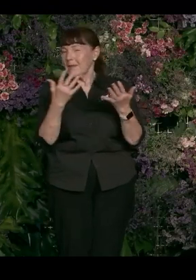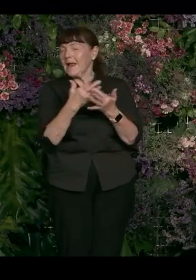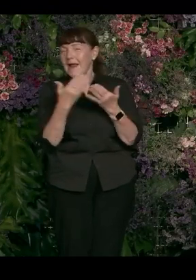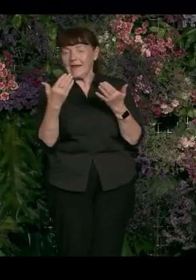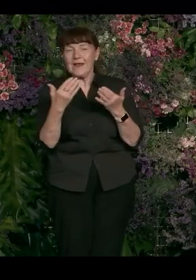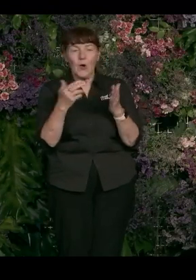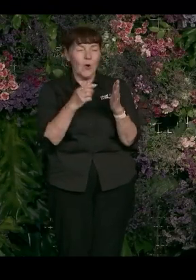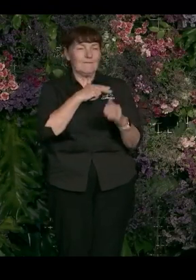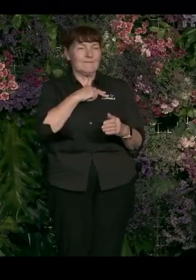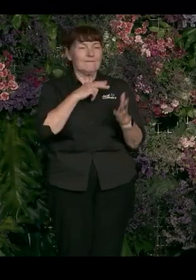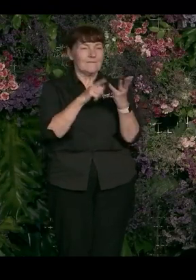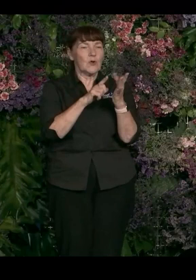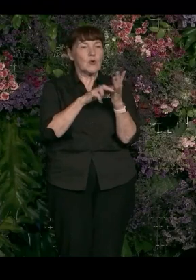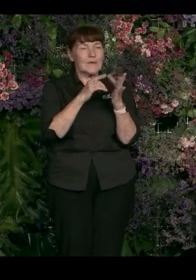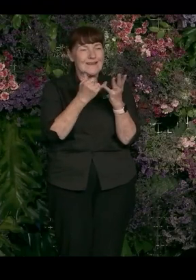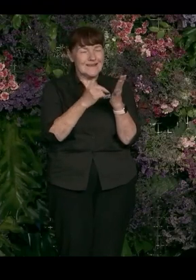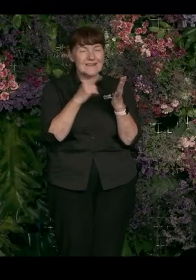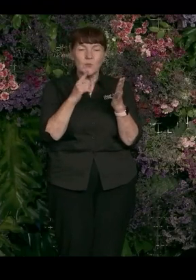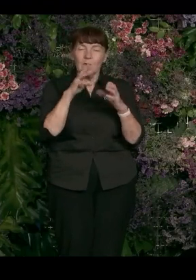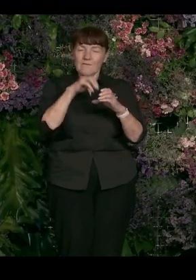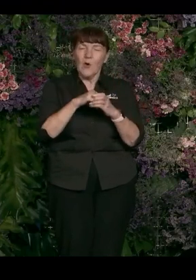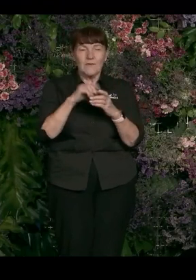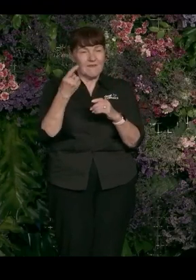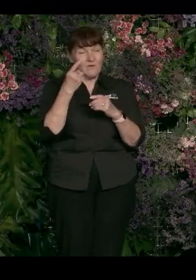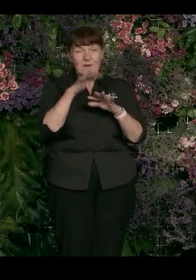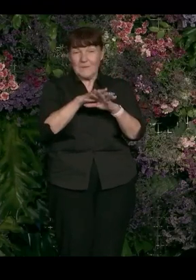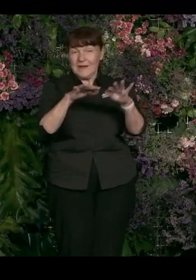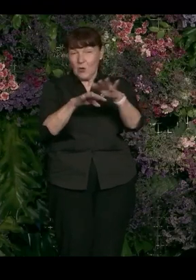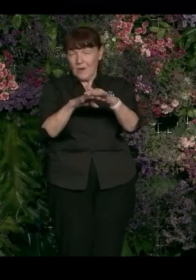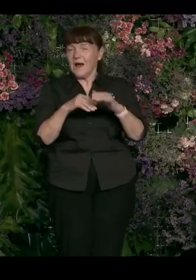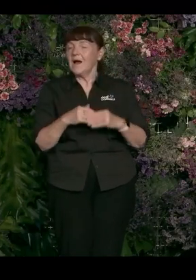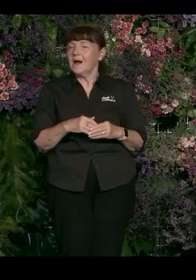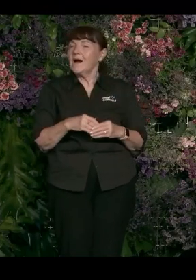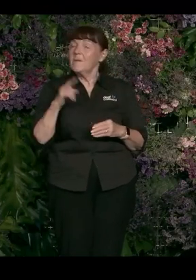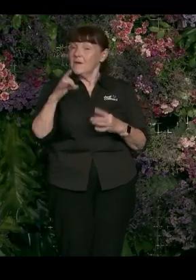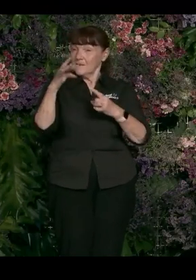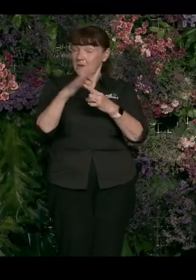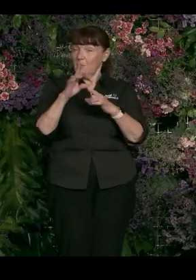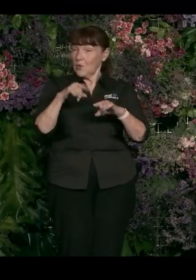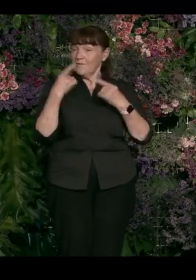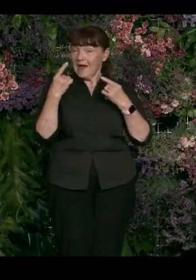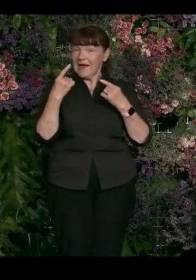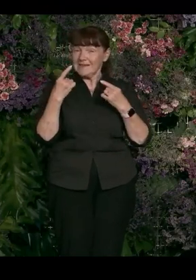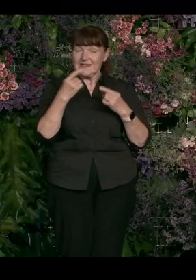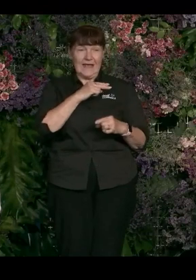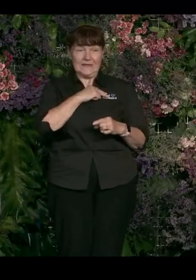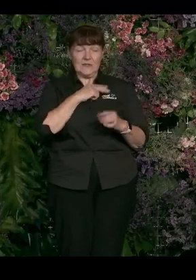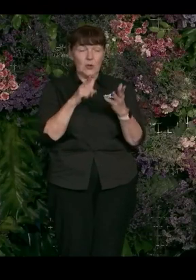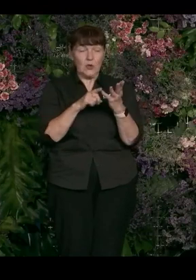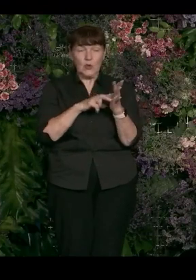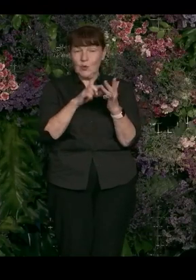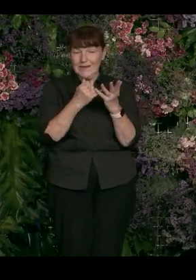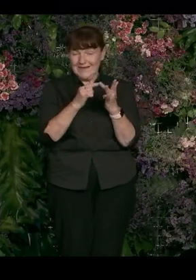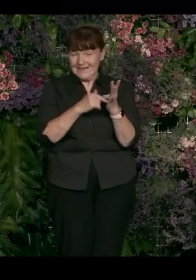unionists were involved in the very first Mardi Gras. But really what matters for us as unionists is that,